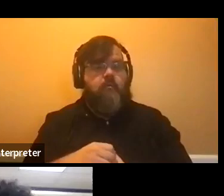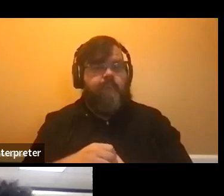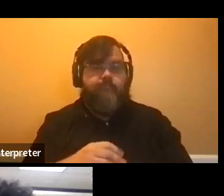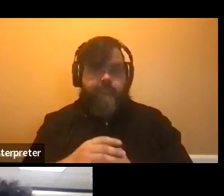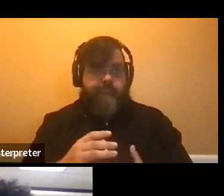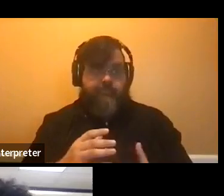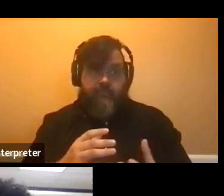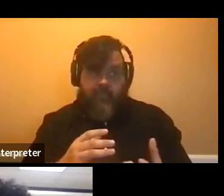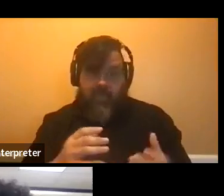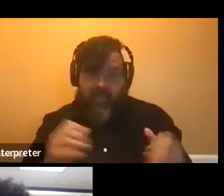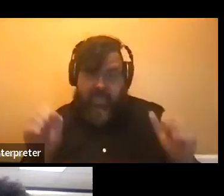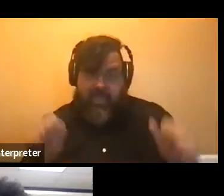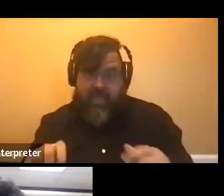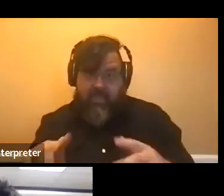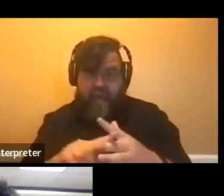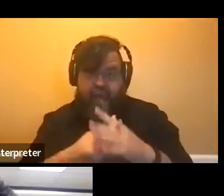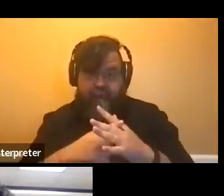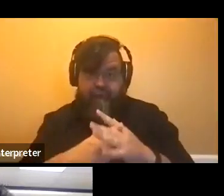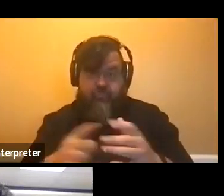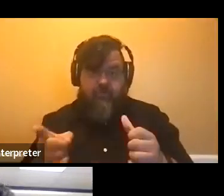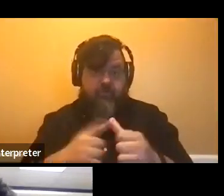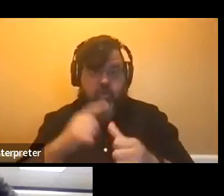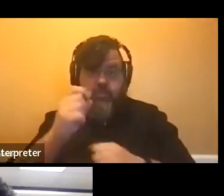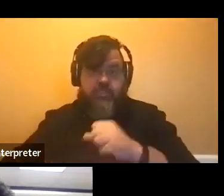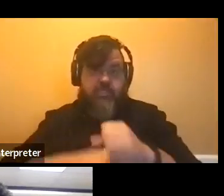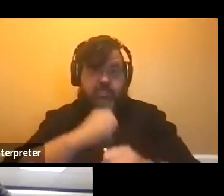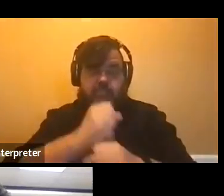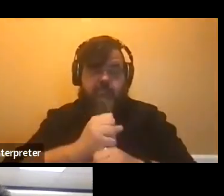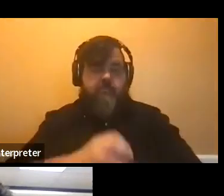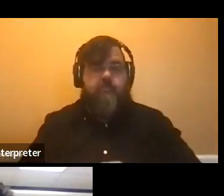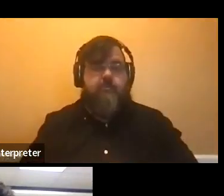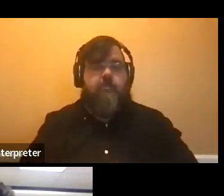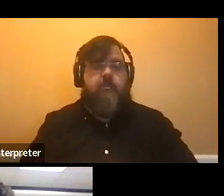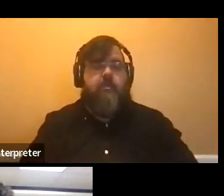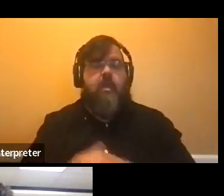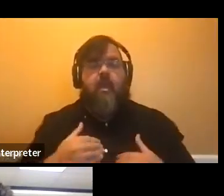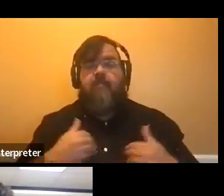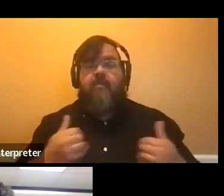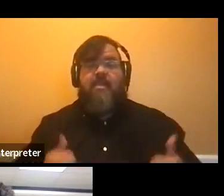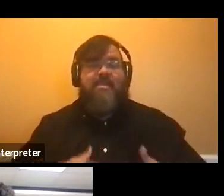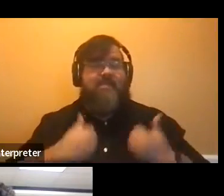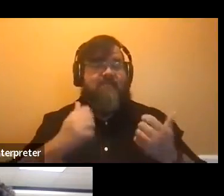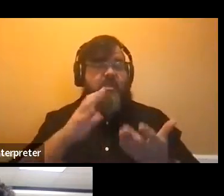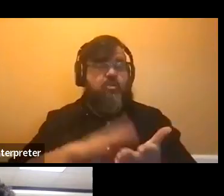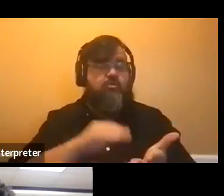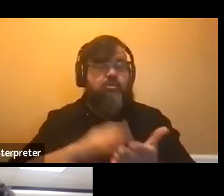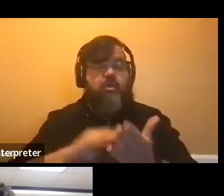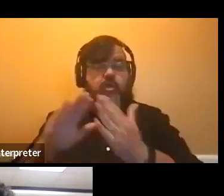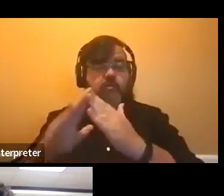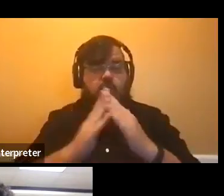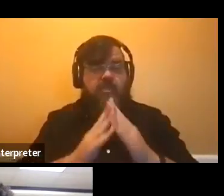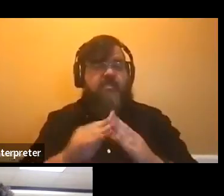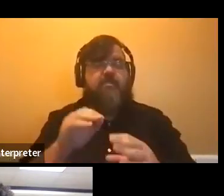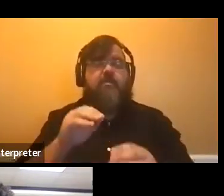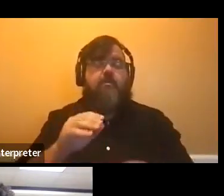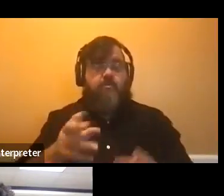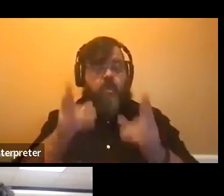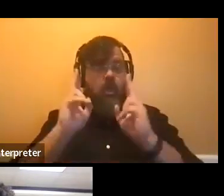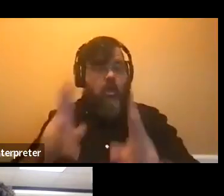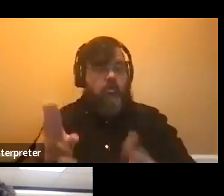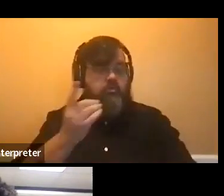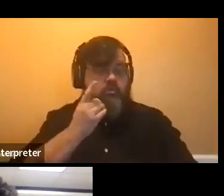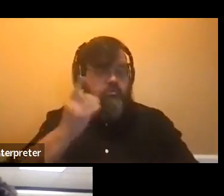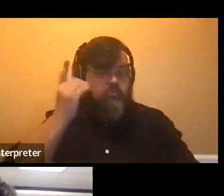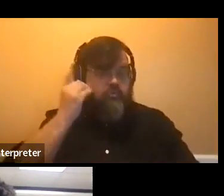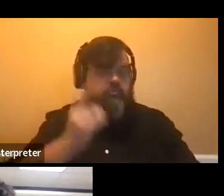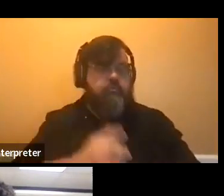all of those student organizations. We have living learning communities in the Honors Residence Hall. We